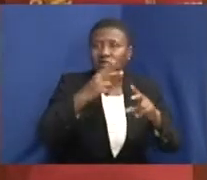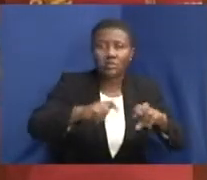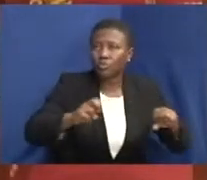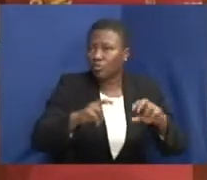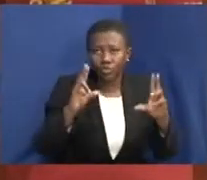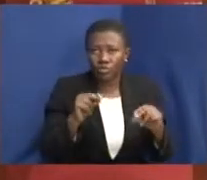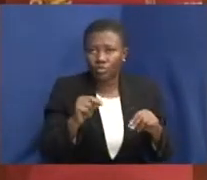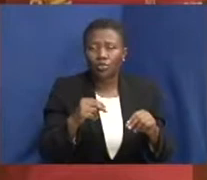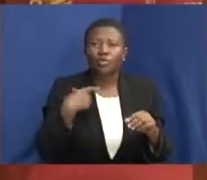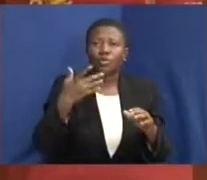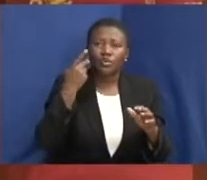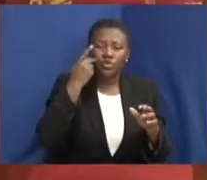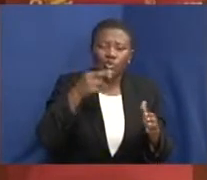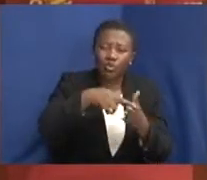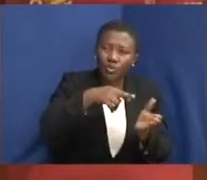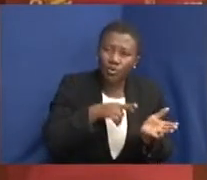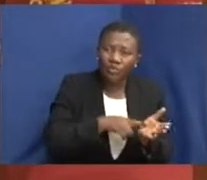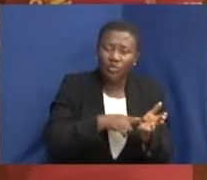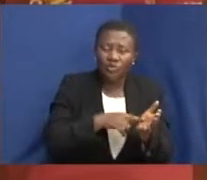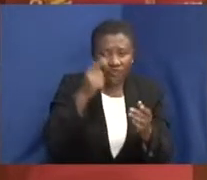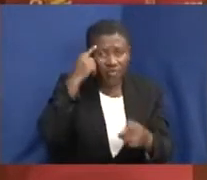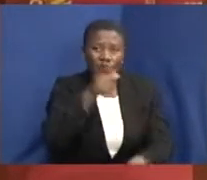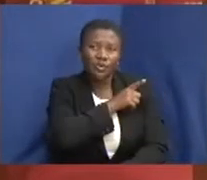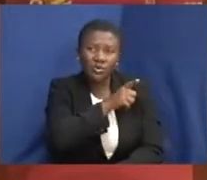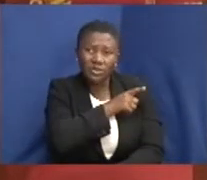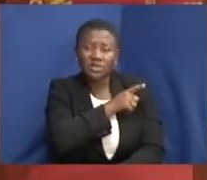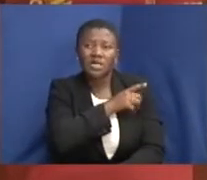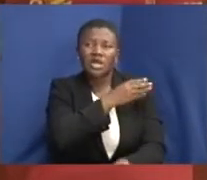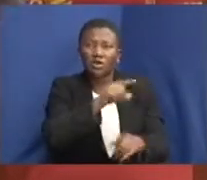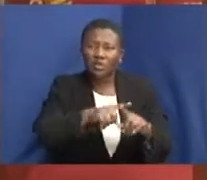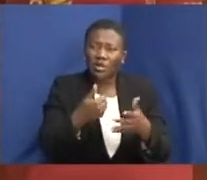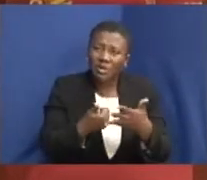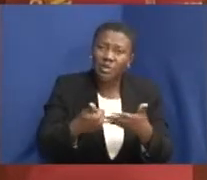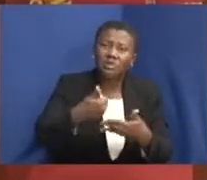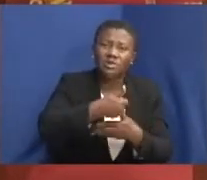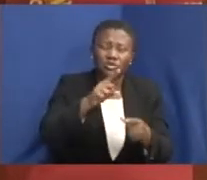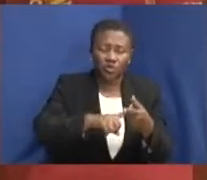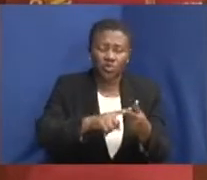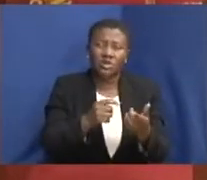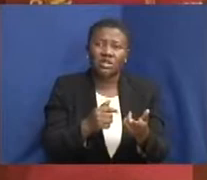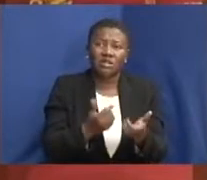We are looking at the regulations that regulate the police. We are working on an amendment to specifically